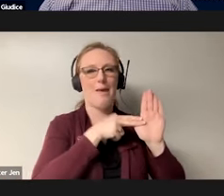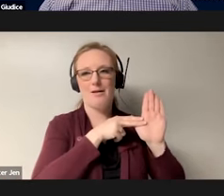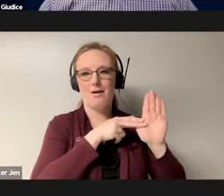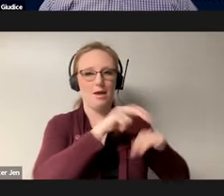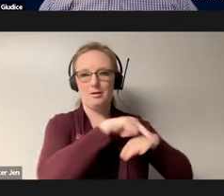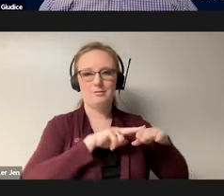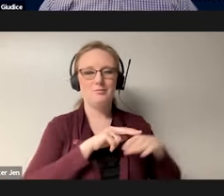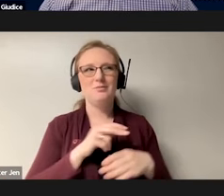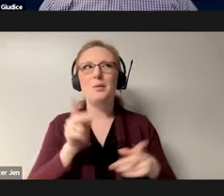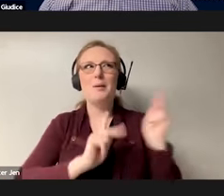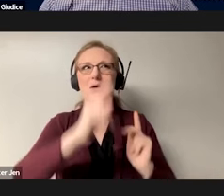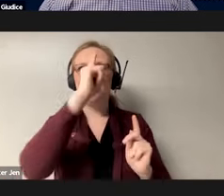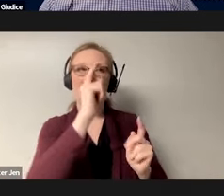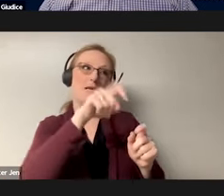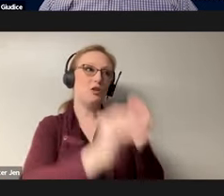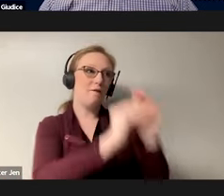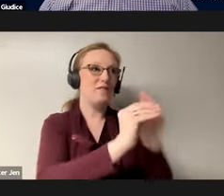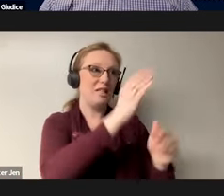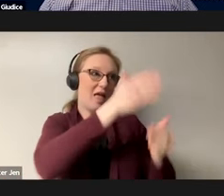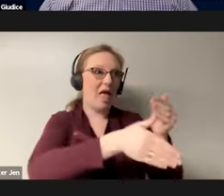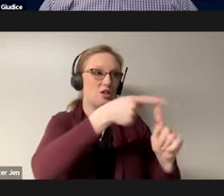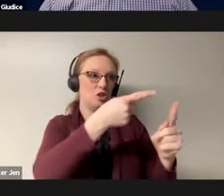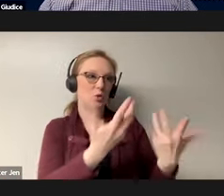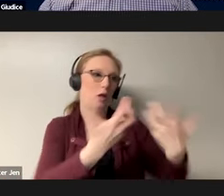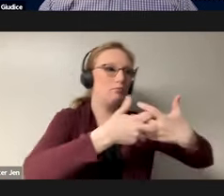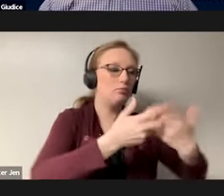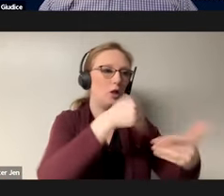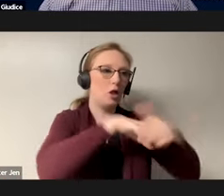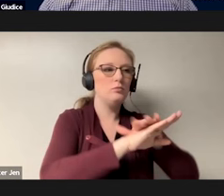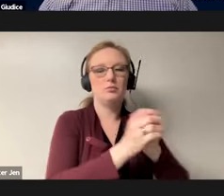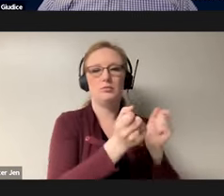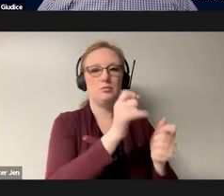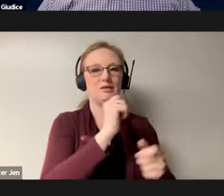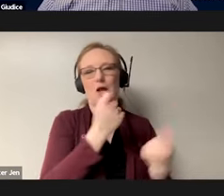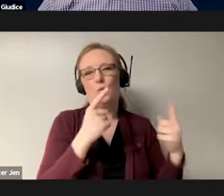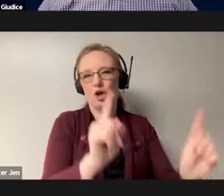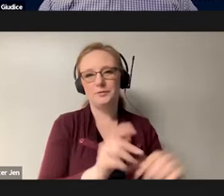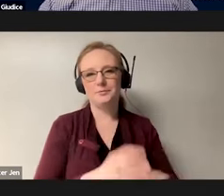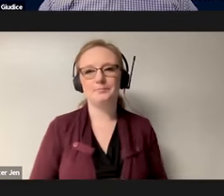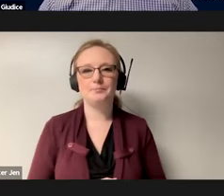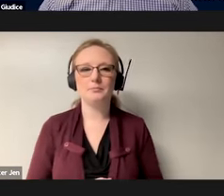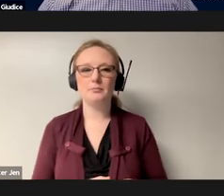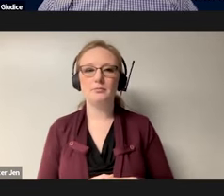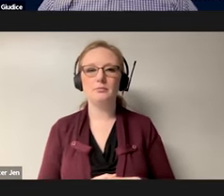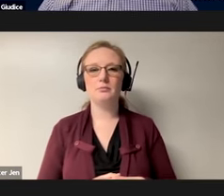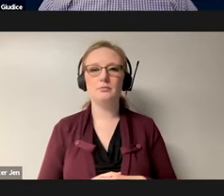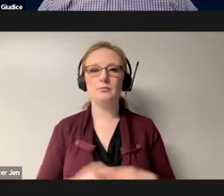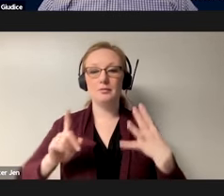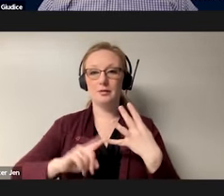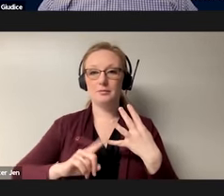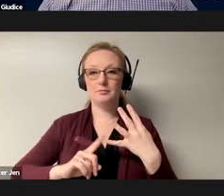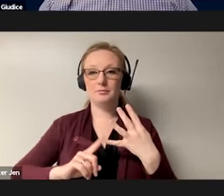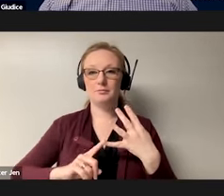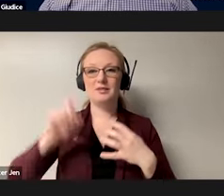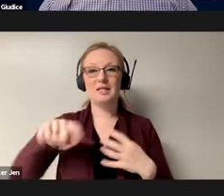inclusive at the end, and therefore, it really doesn't work. Fourth, and finally, we need a